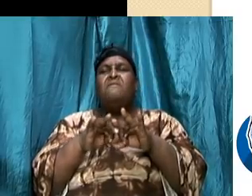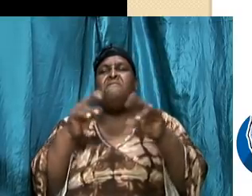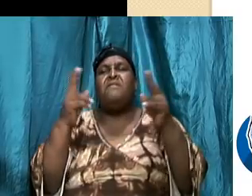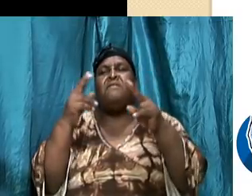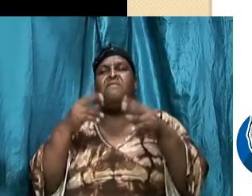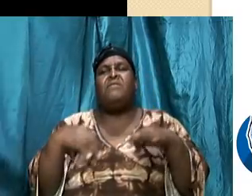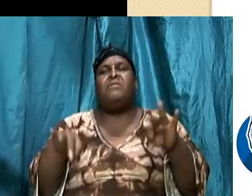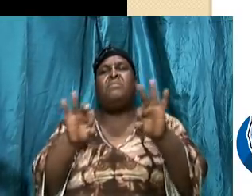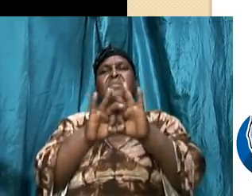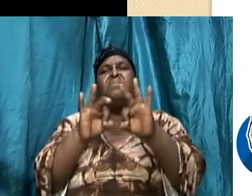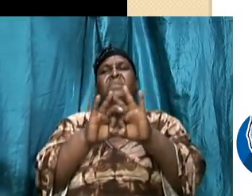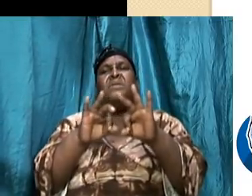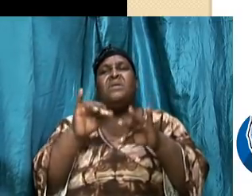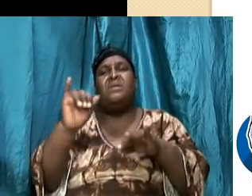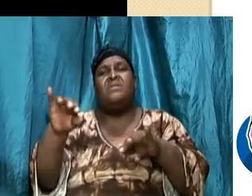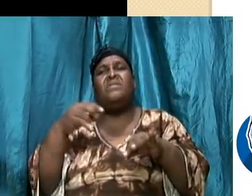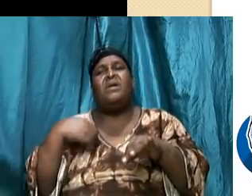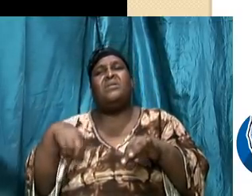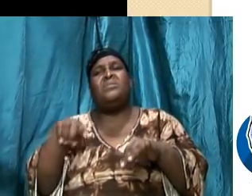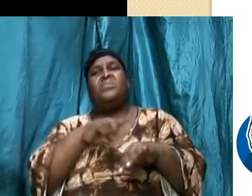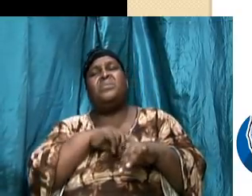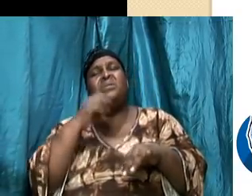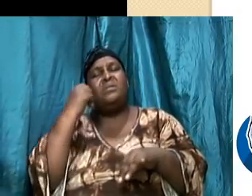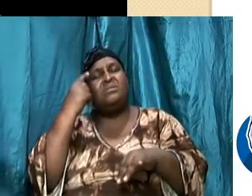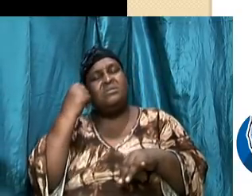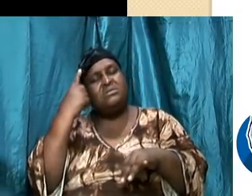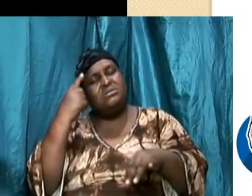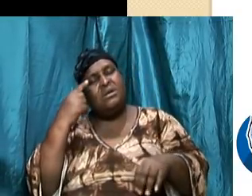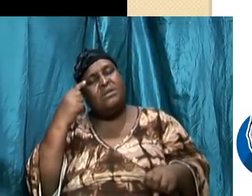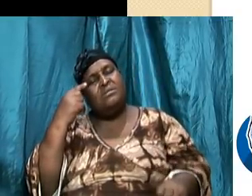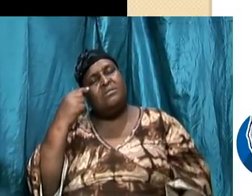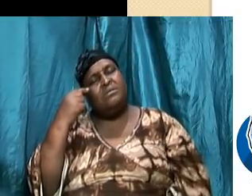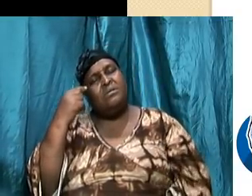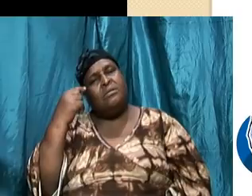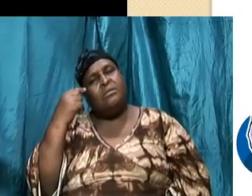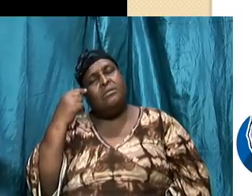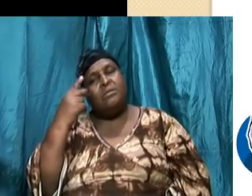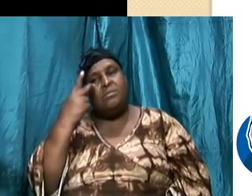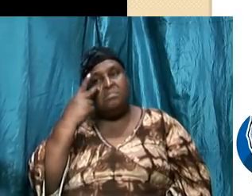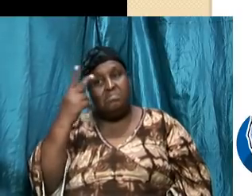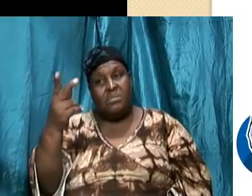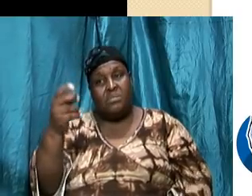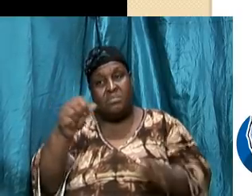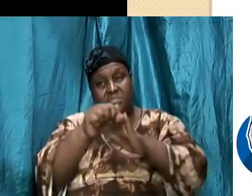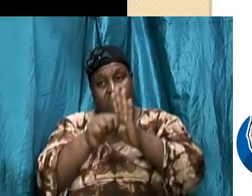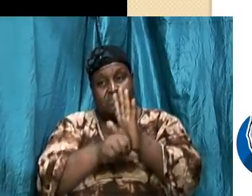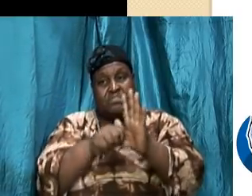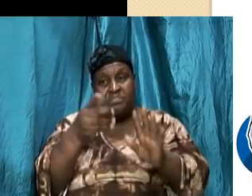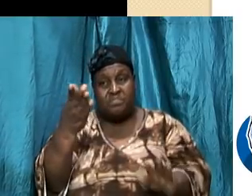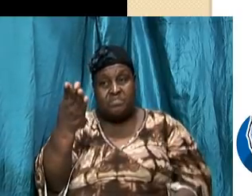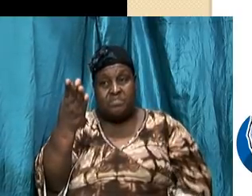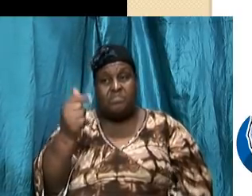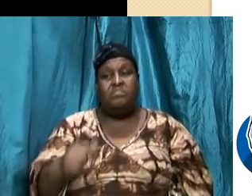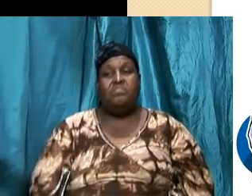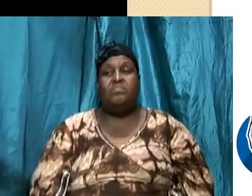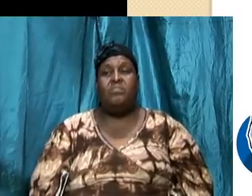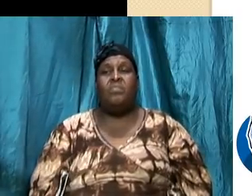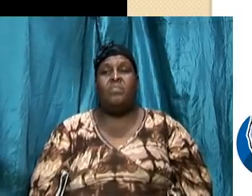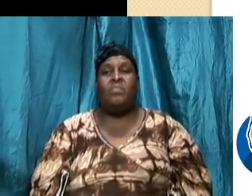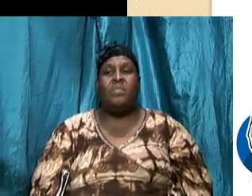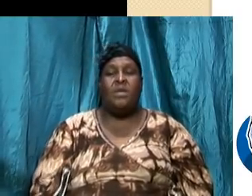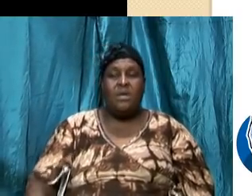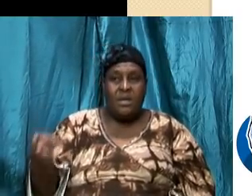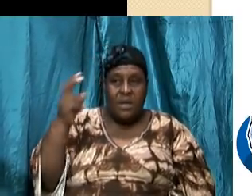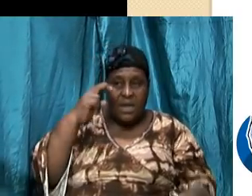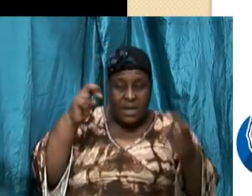crucial that we understand that now look at the scriptures right examine these